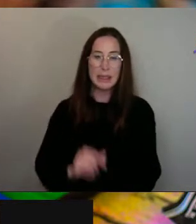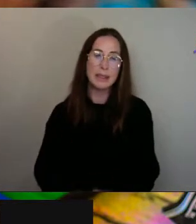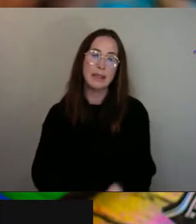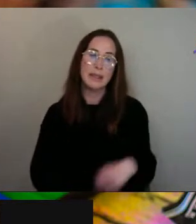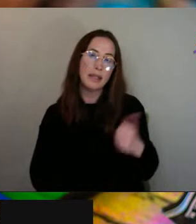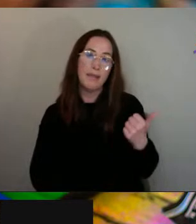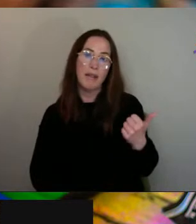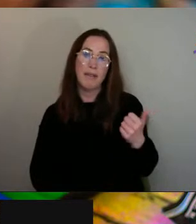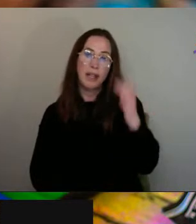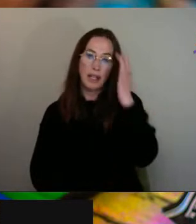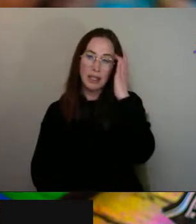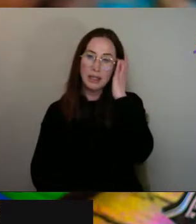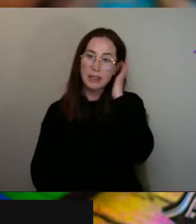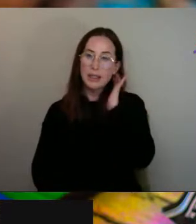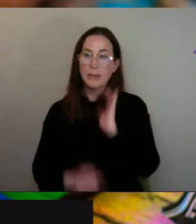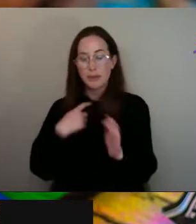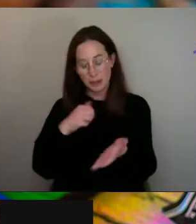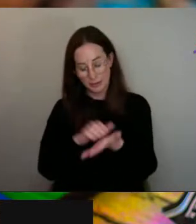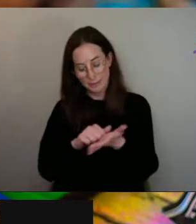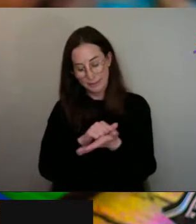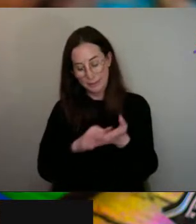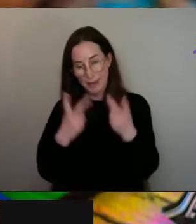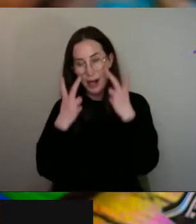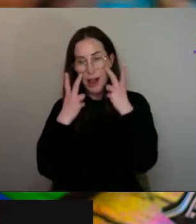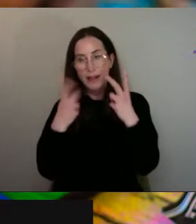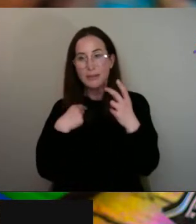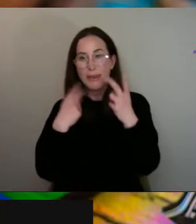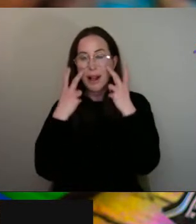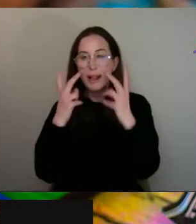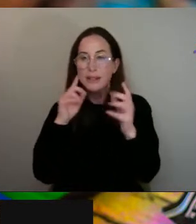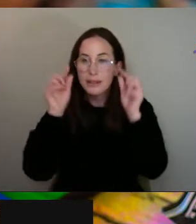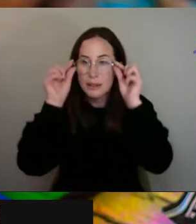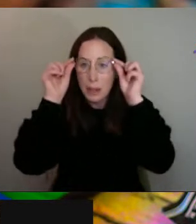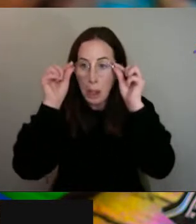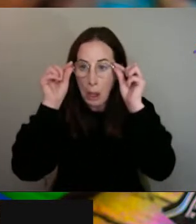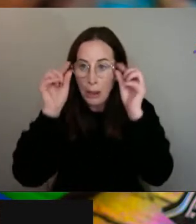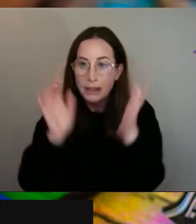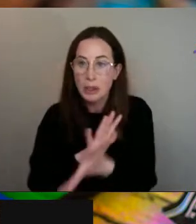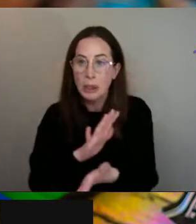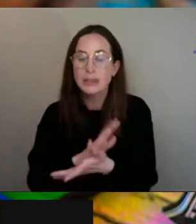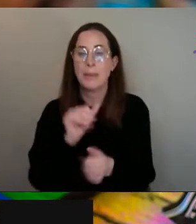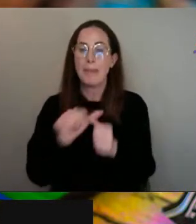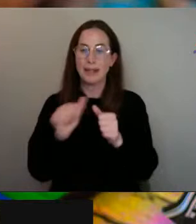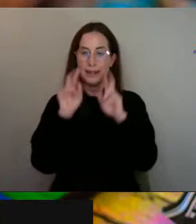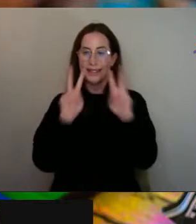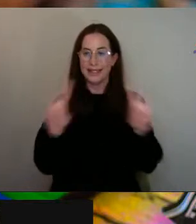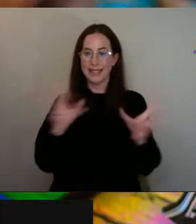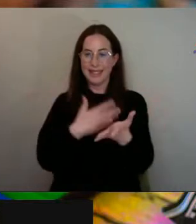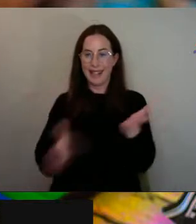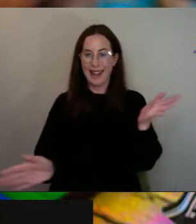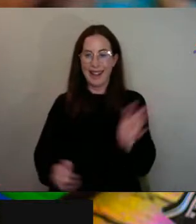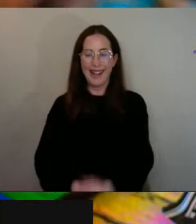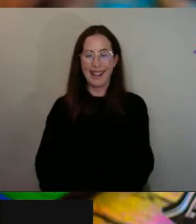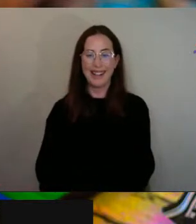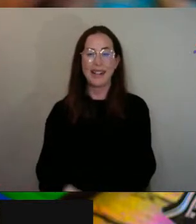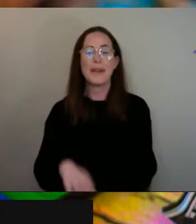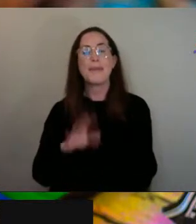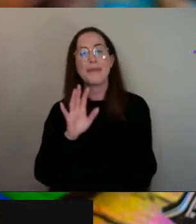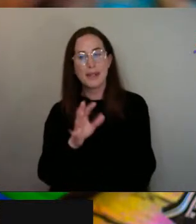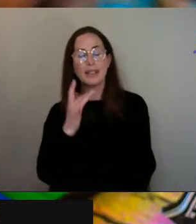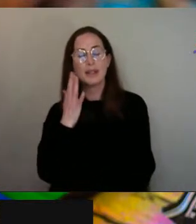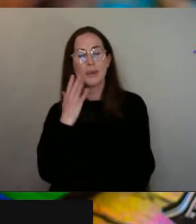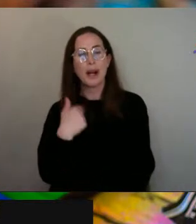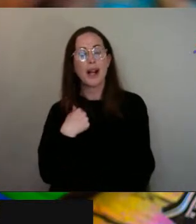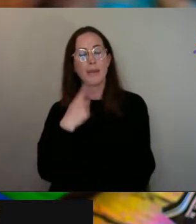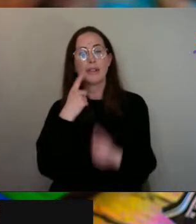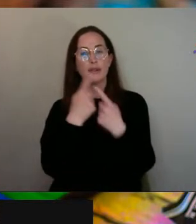that's fine. I've just literally just cleaned my glasses because I just realised how dirty they were. Right. There we go. Now I can see you a lot clearer. Yeah. So when I was